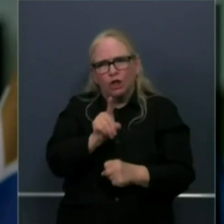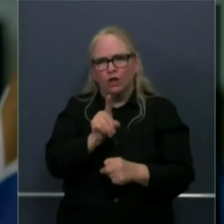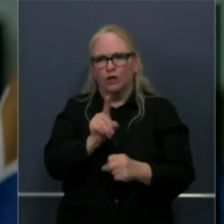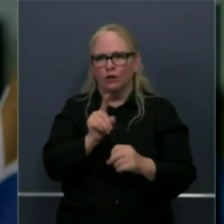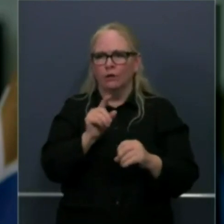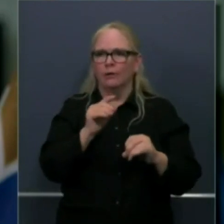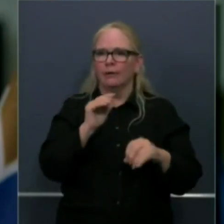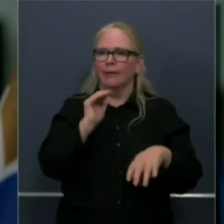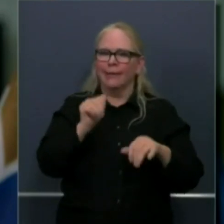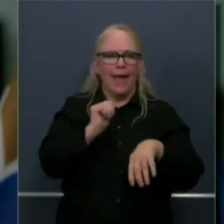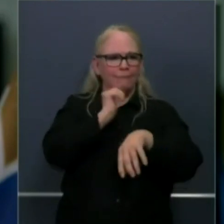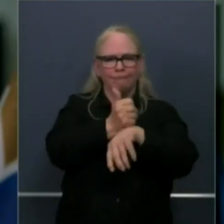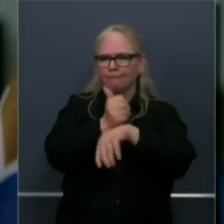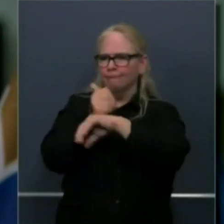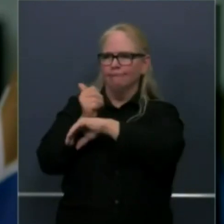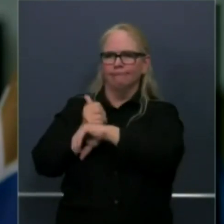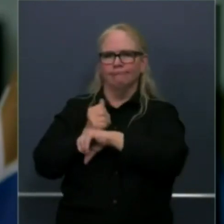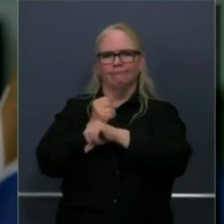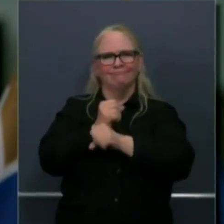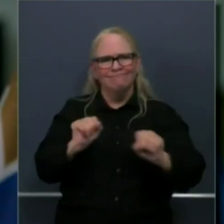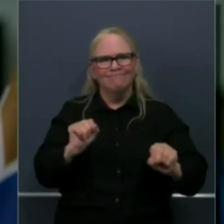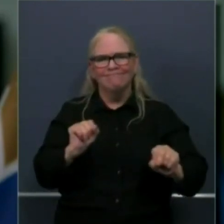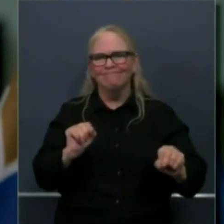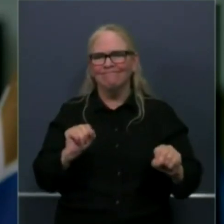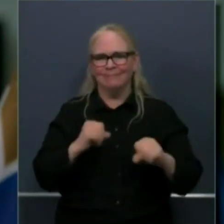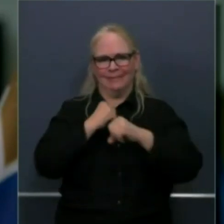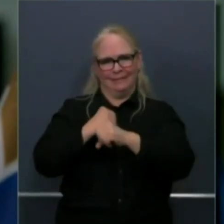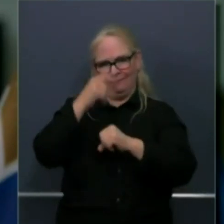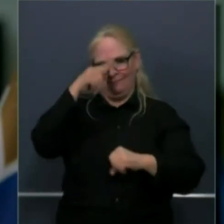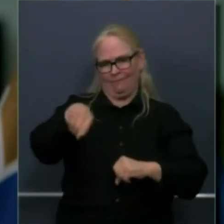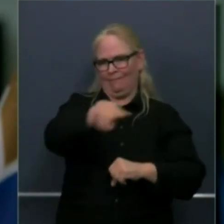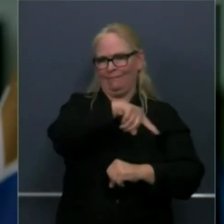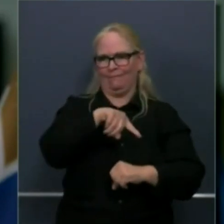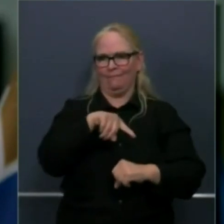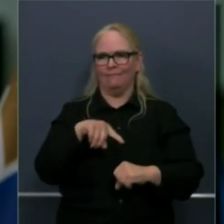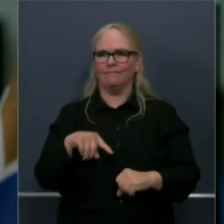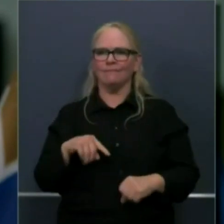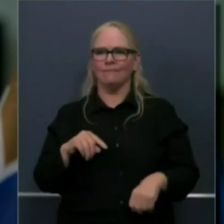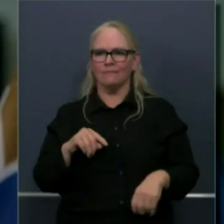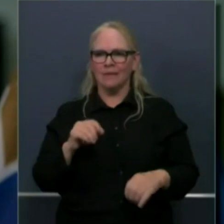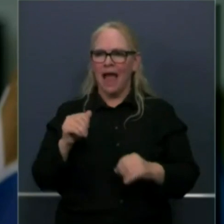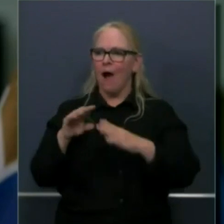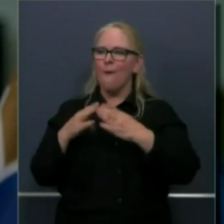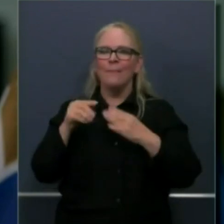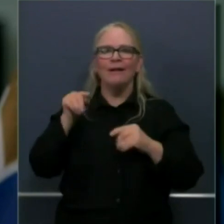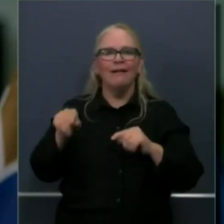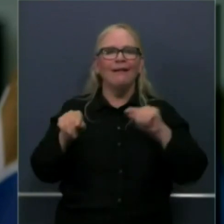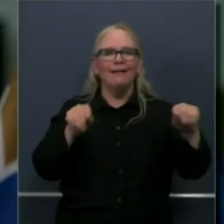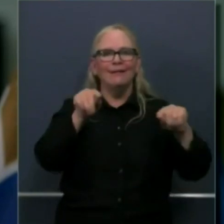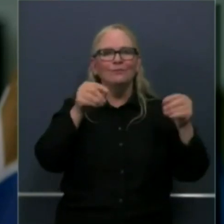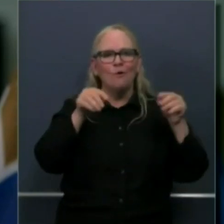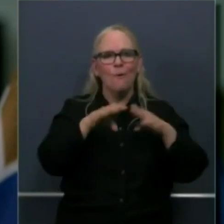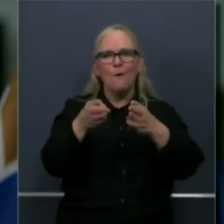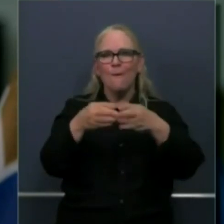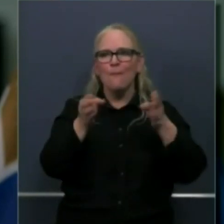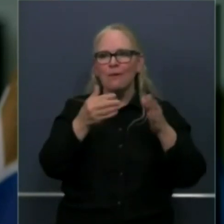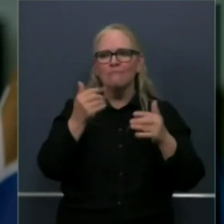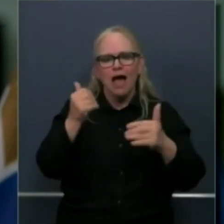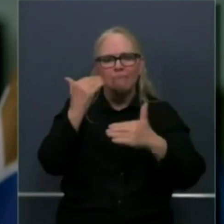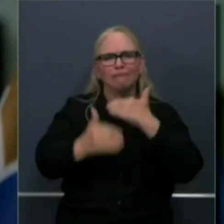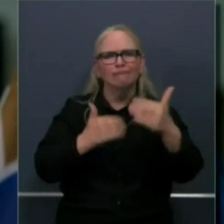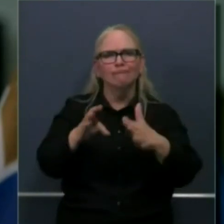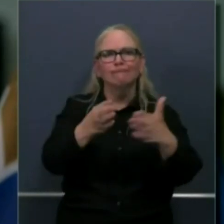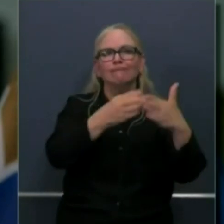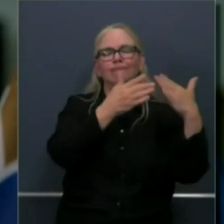secure a cohort secure a community secure state secure our nation uh so that we can more rapidly move into these subsequent